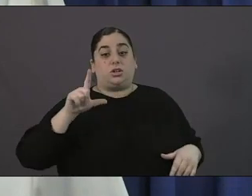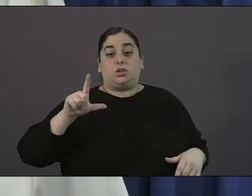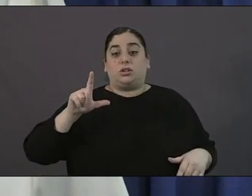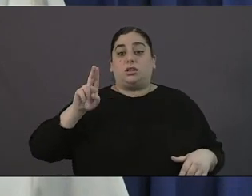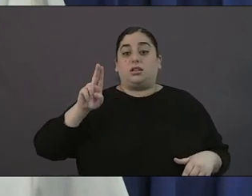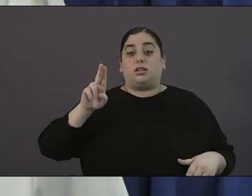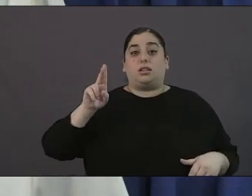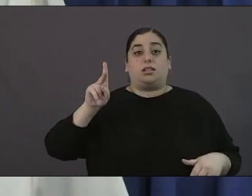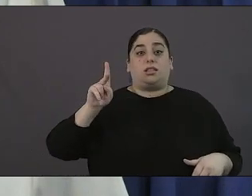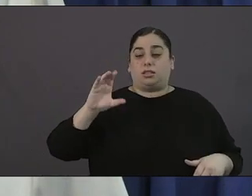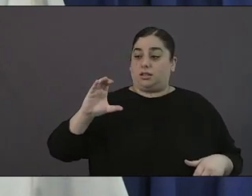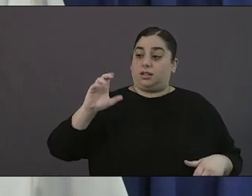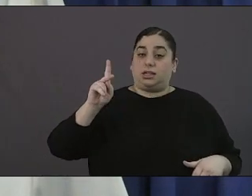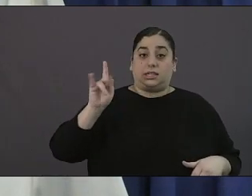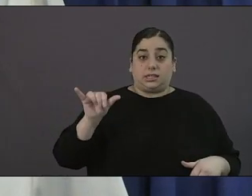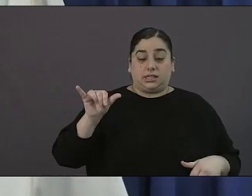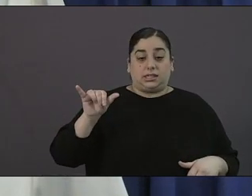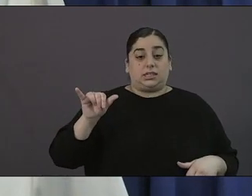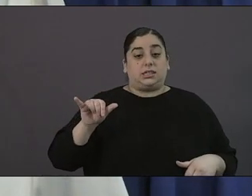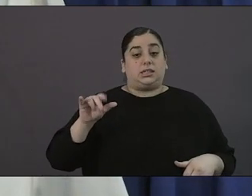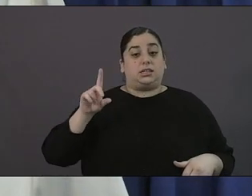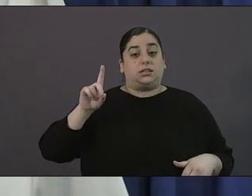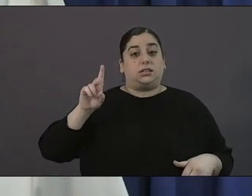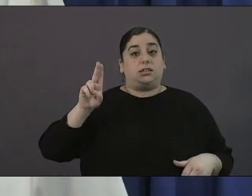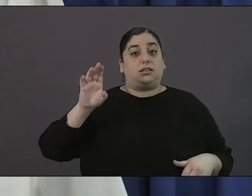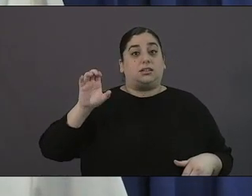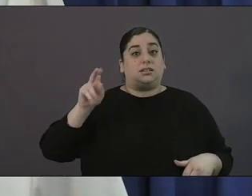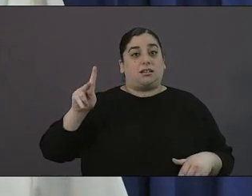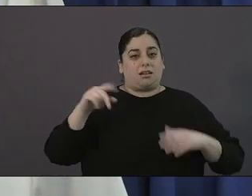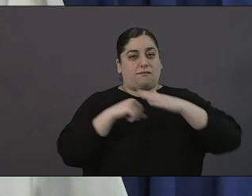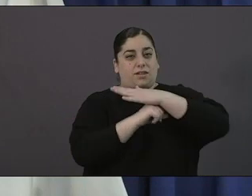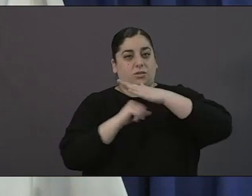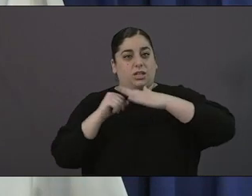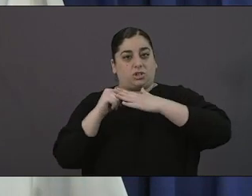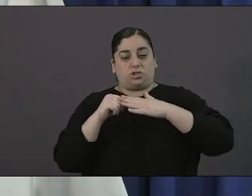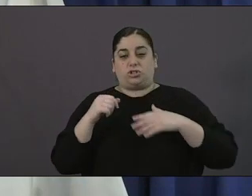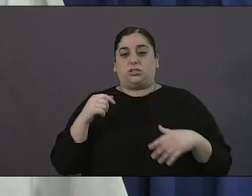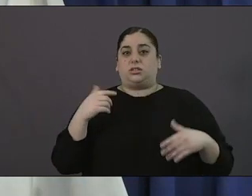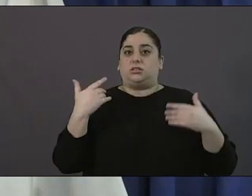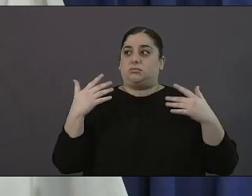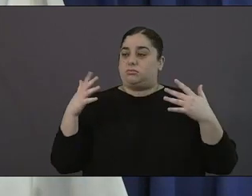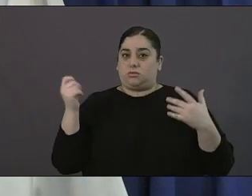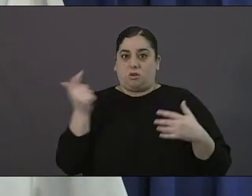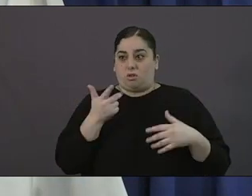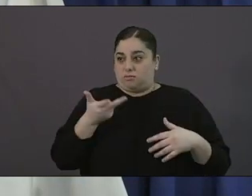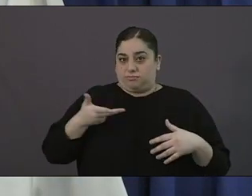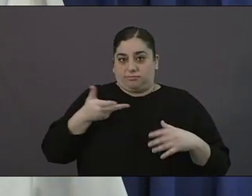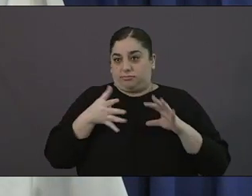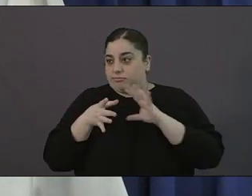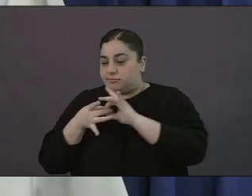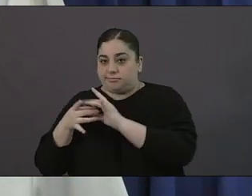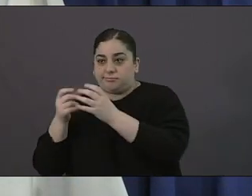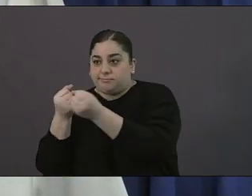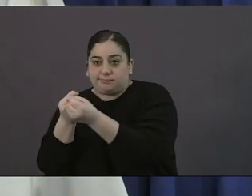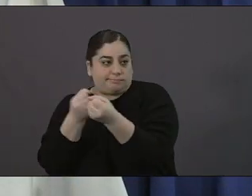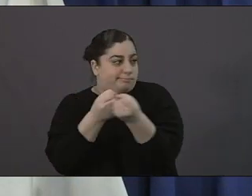sure that we're getting the support and the testing that we need okay do you one more very good